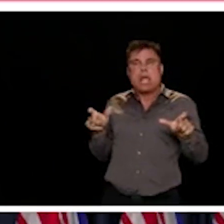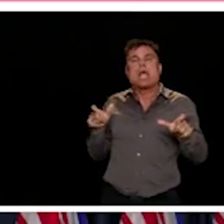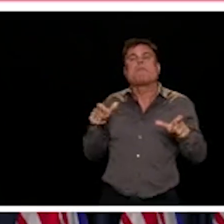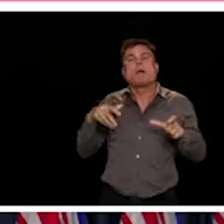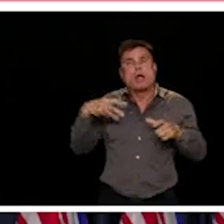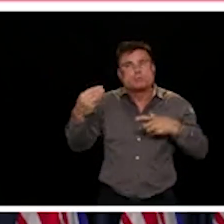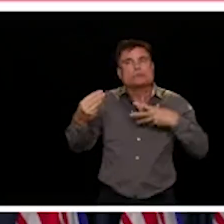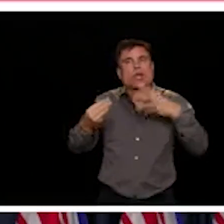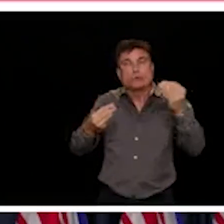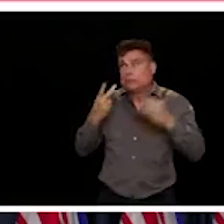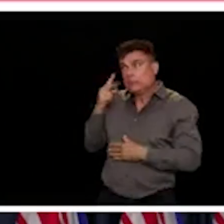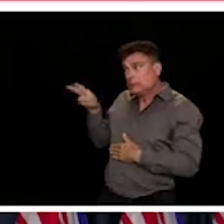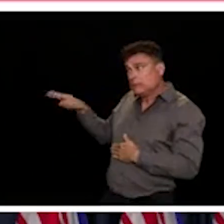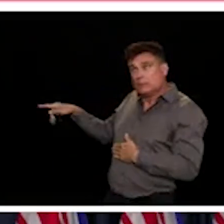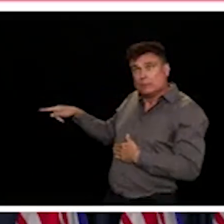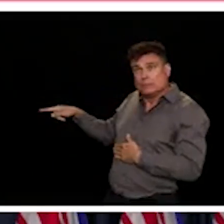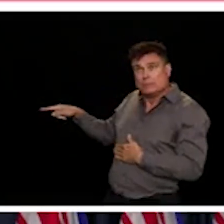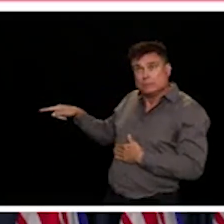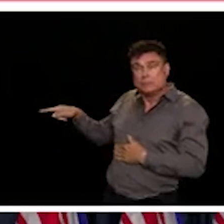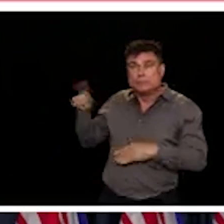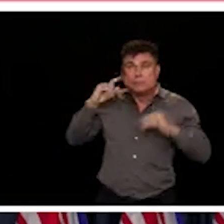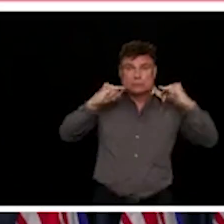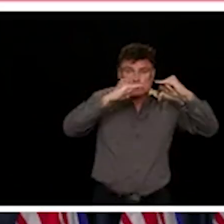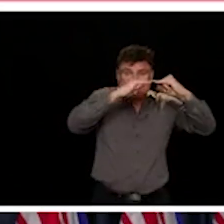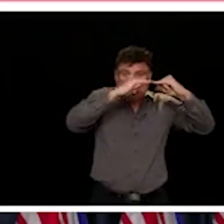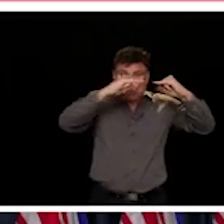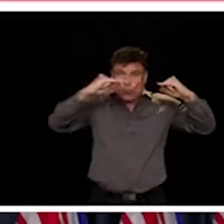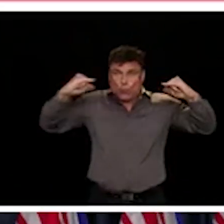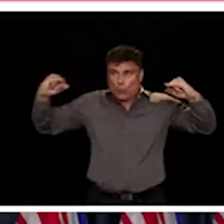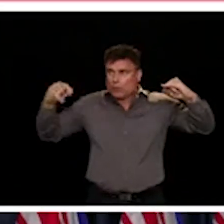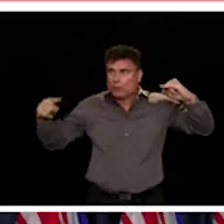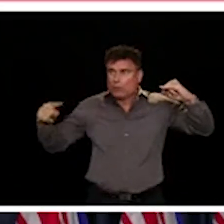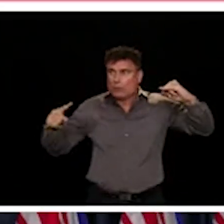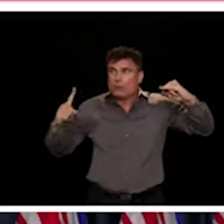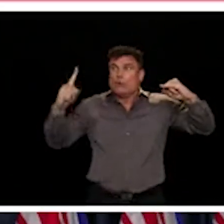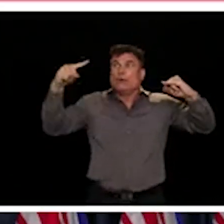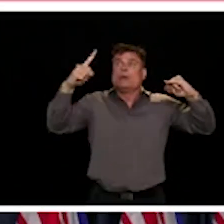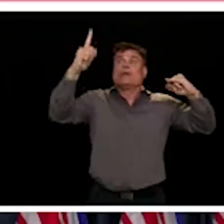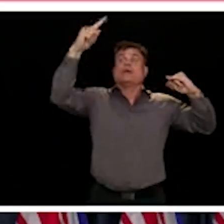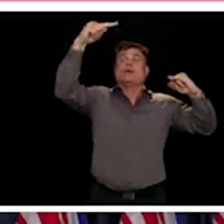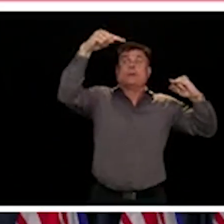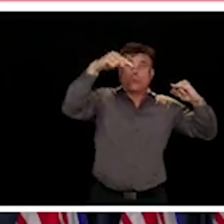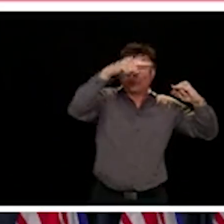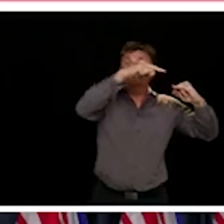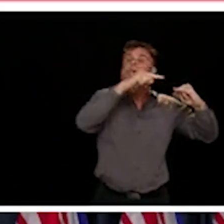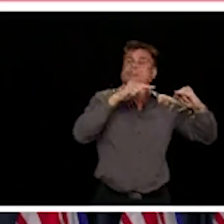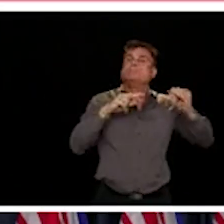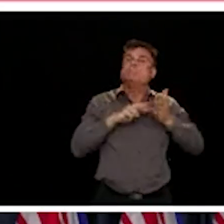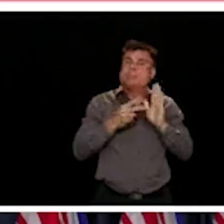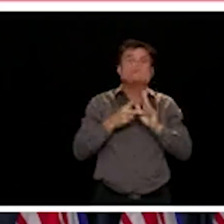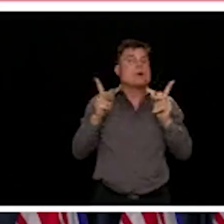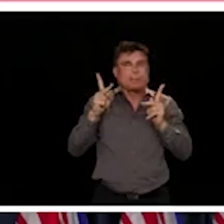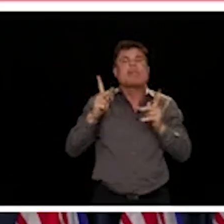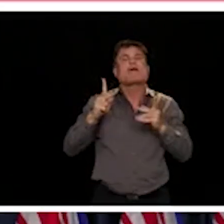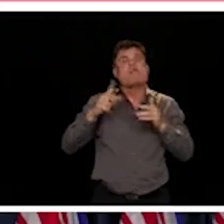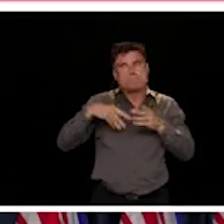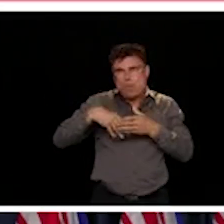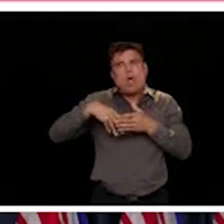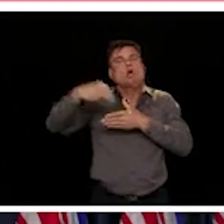expect as we've moved into this new stage. So the mobility metrics are generally increasing, but they